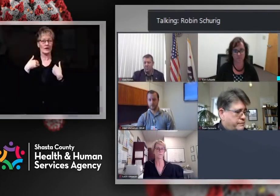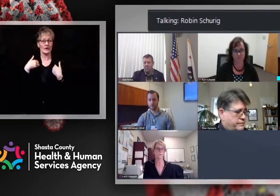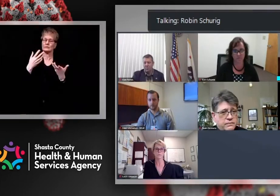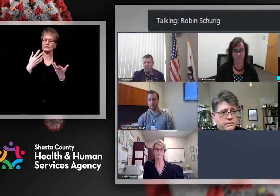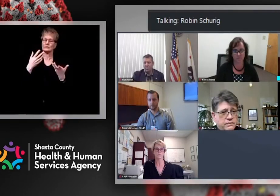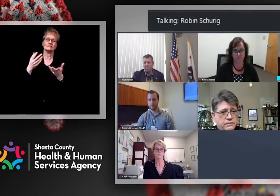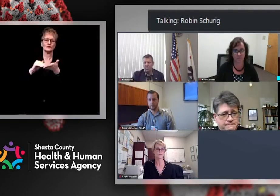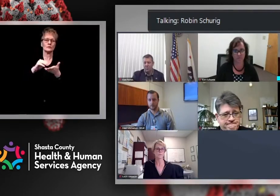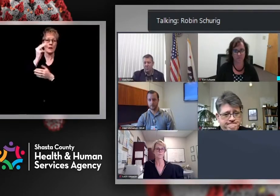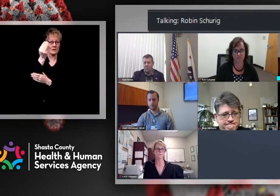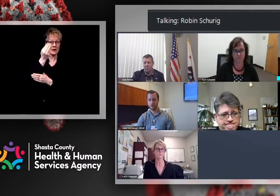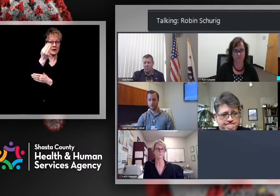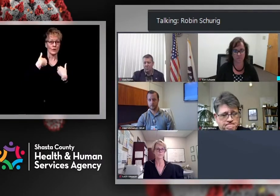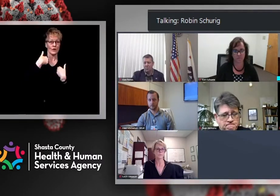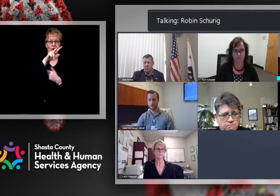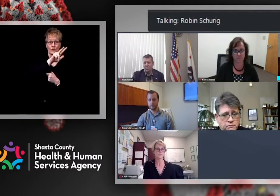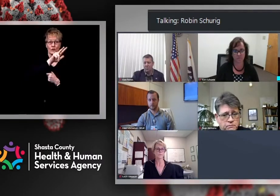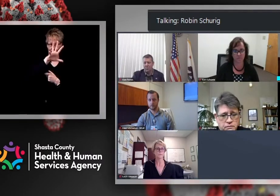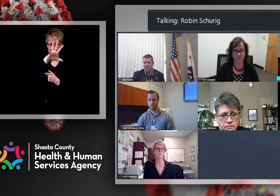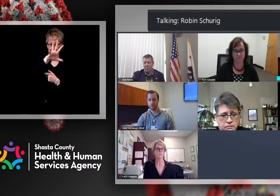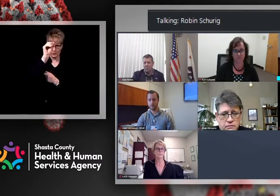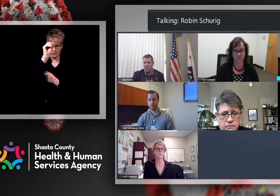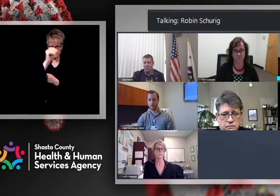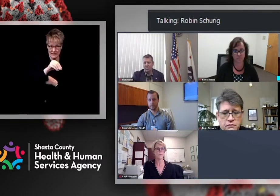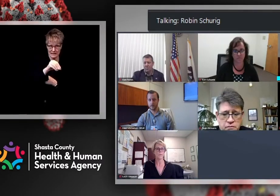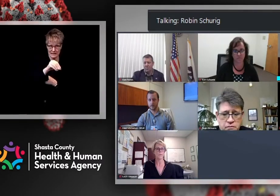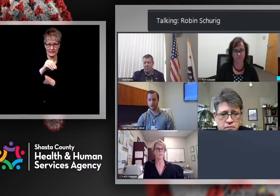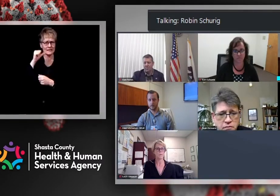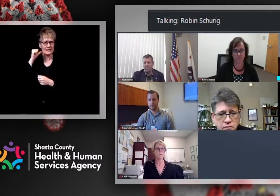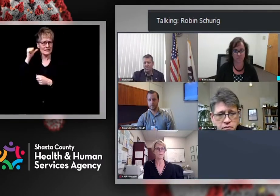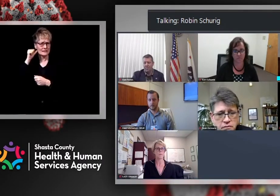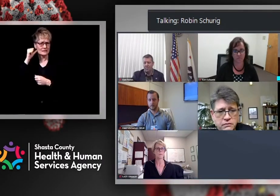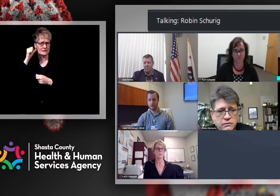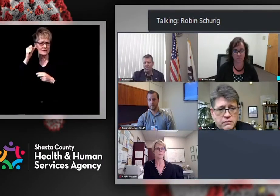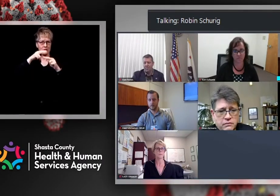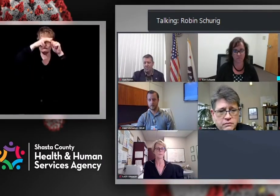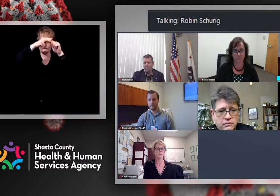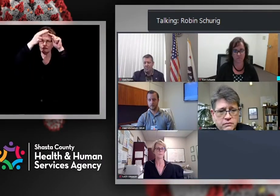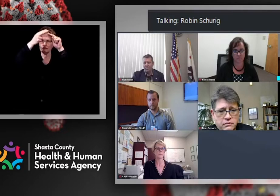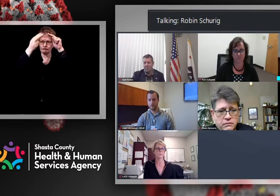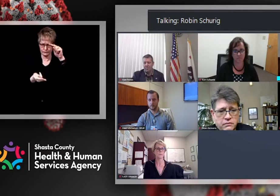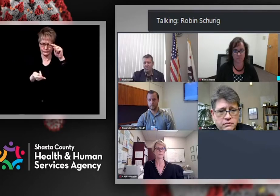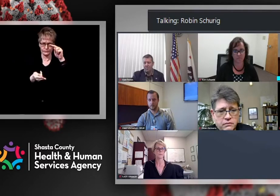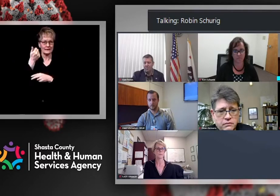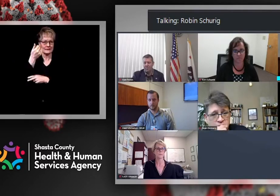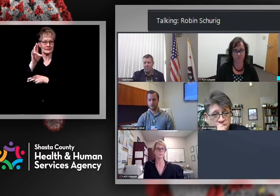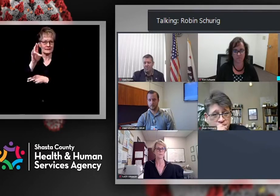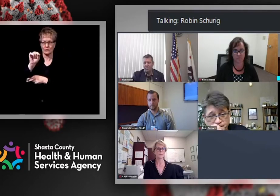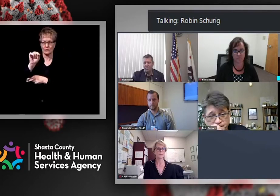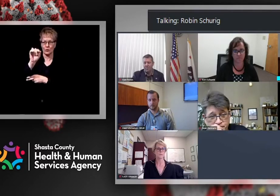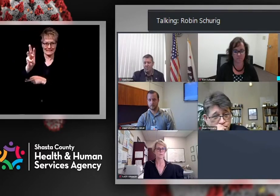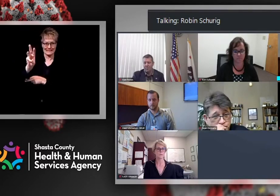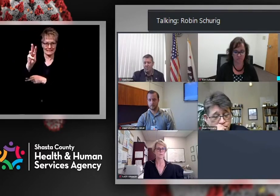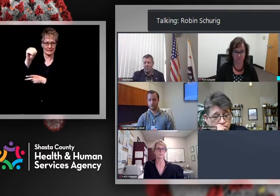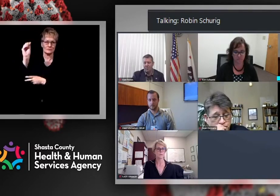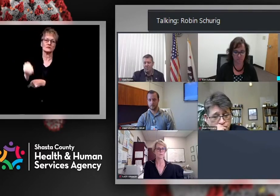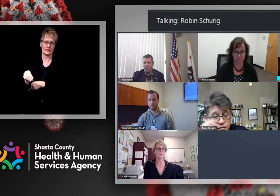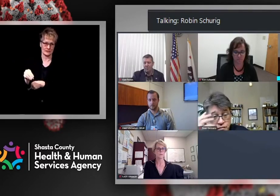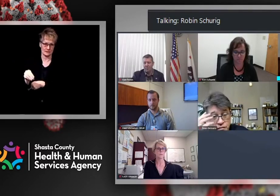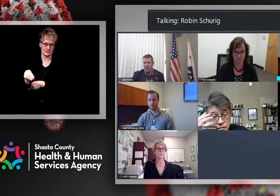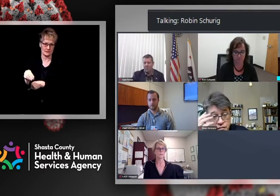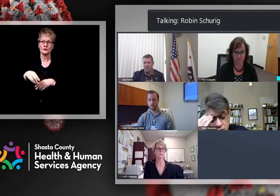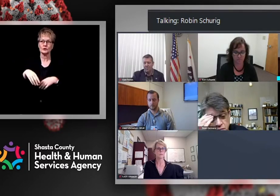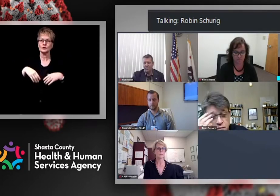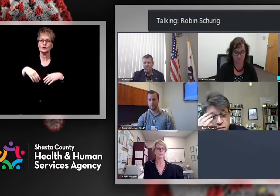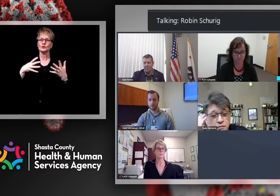.6% yesterday, but that there are some issues with the way that the data is being collected and the state is aware of that and they are working on it.